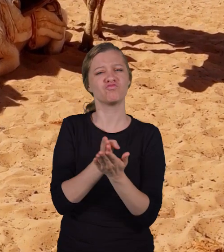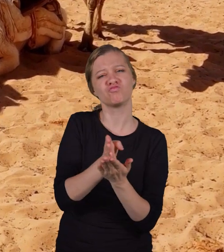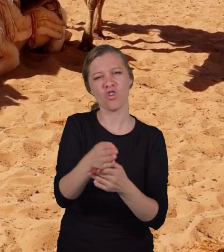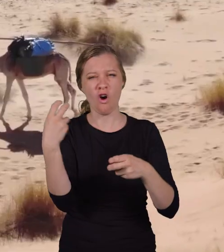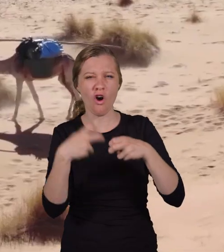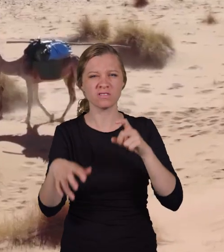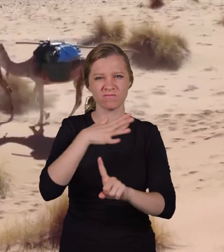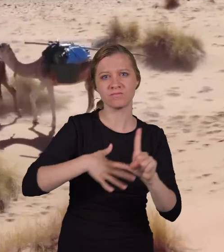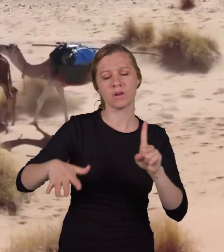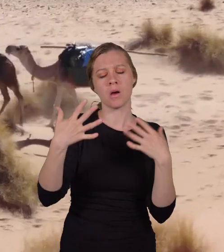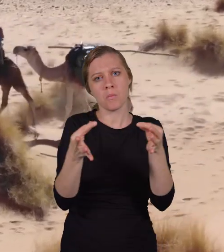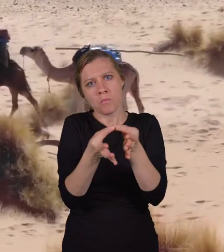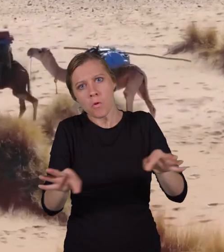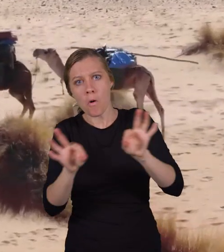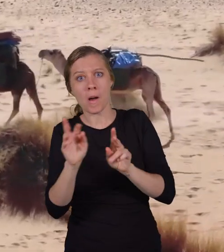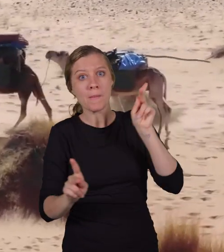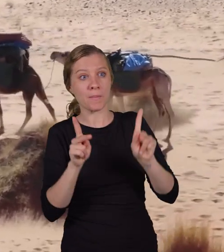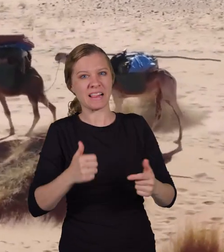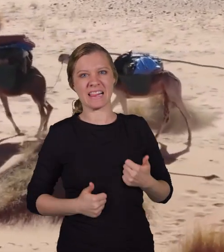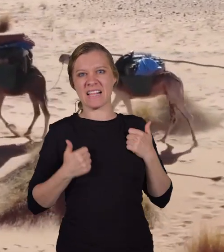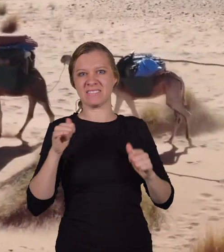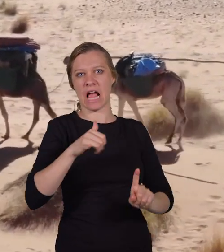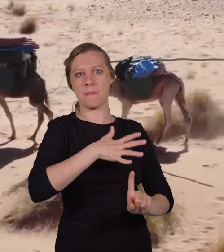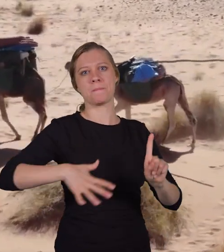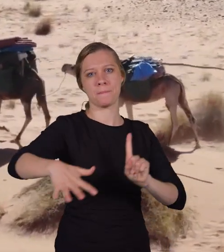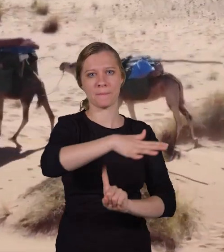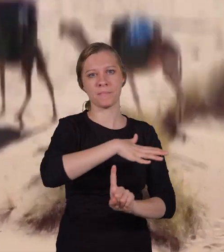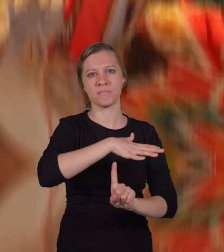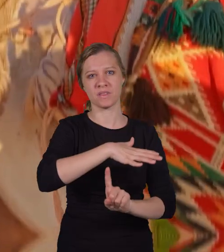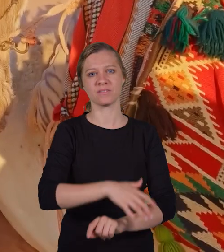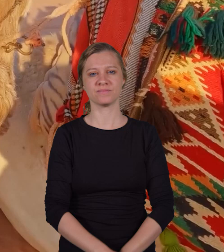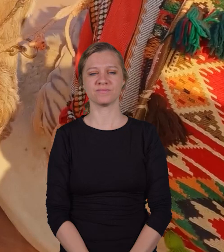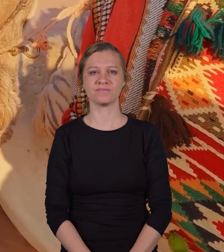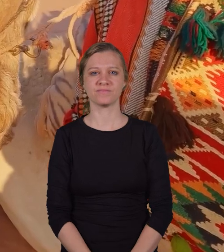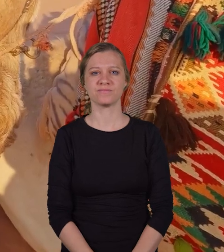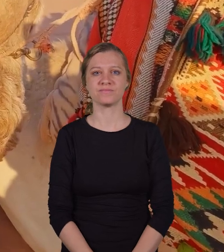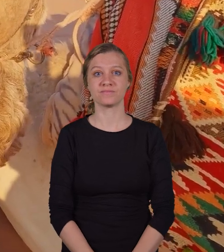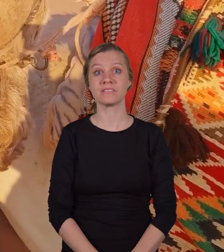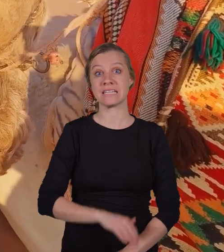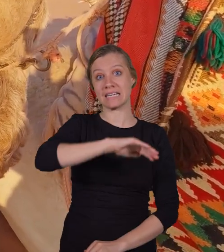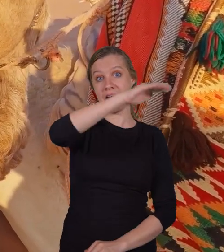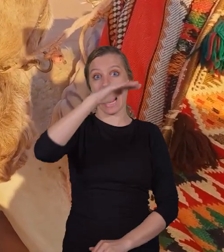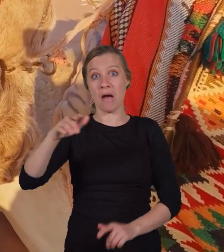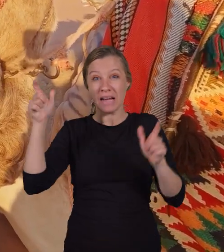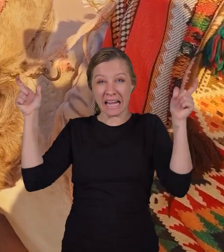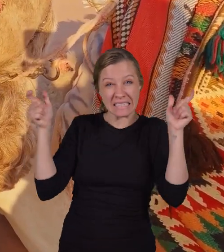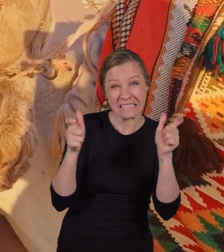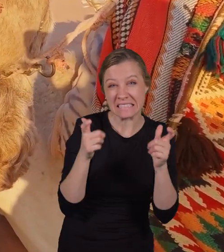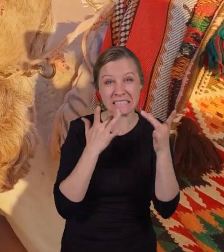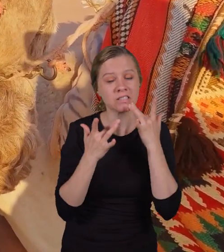harsh conditions makes them vital for people living in the same desert habitat. Camels are not currently endangered,